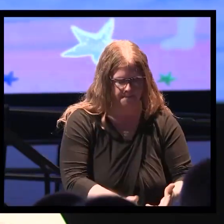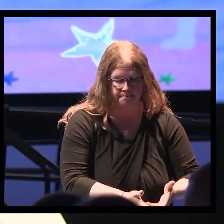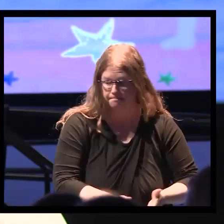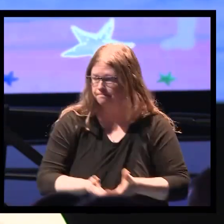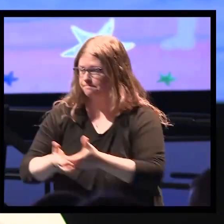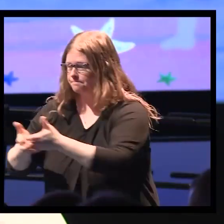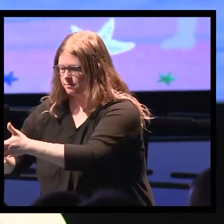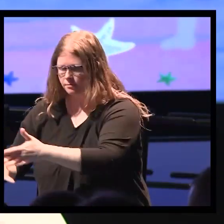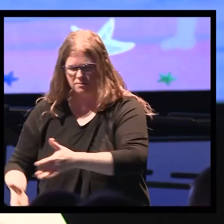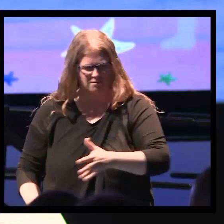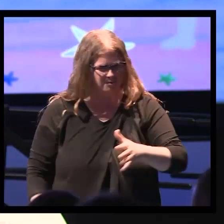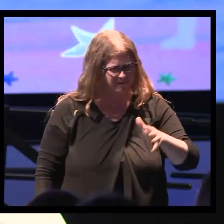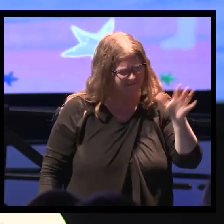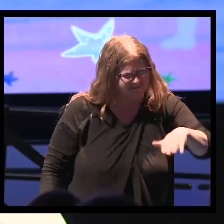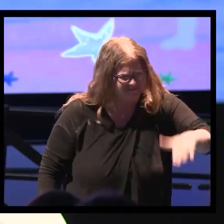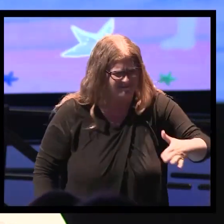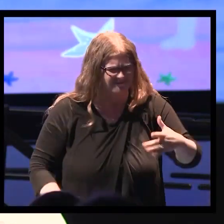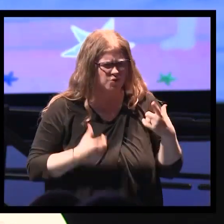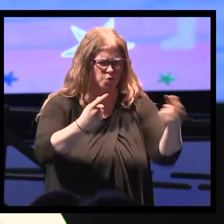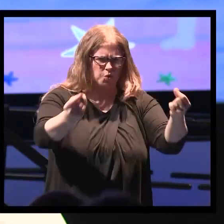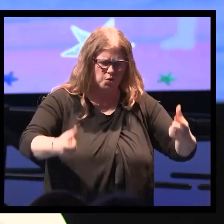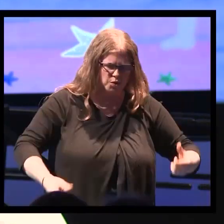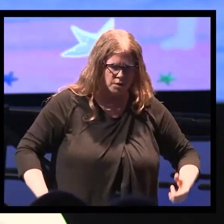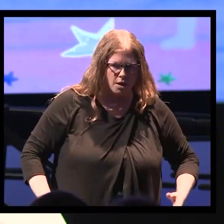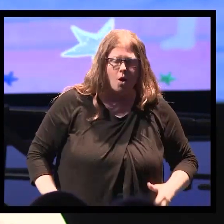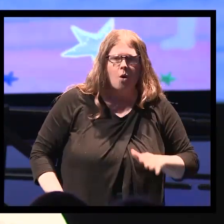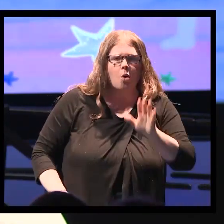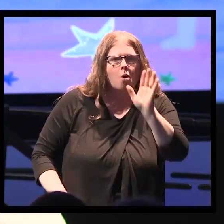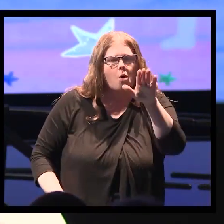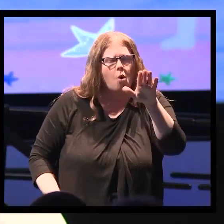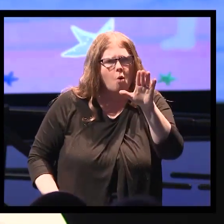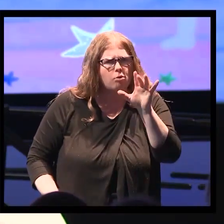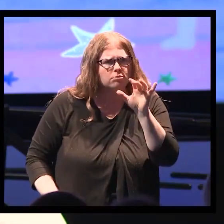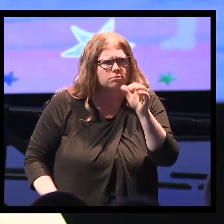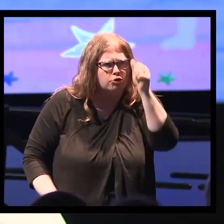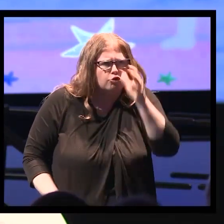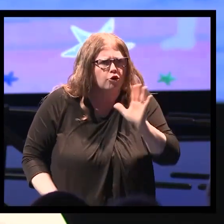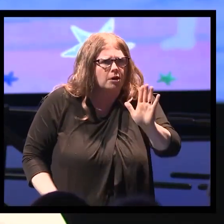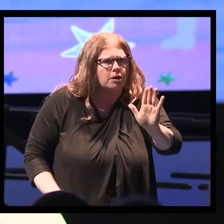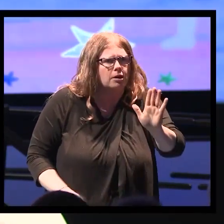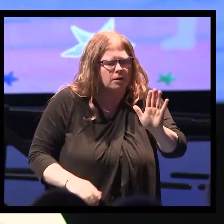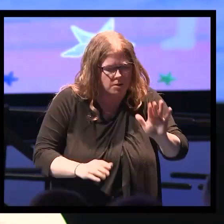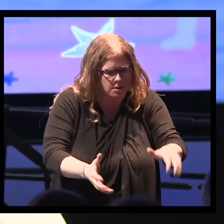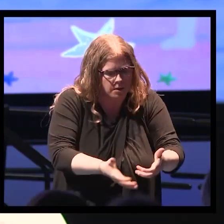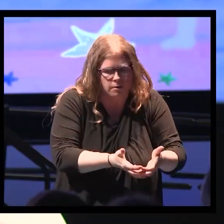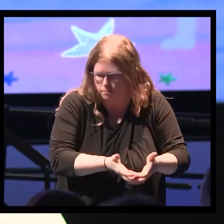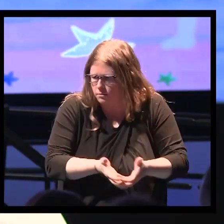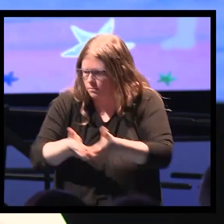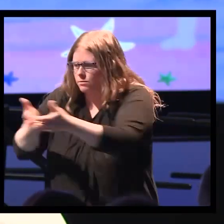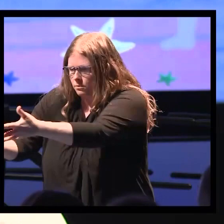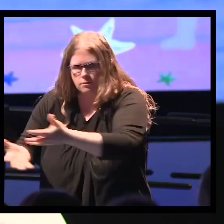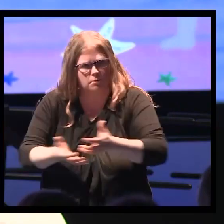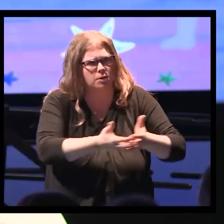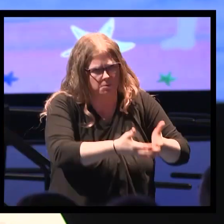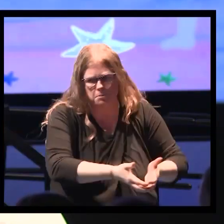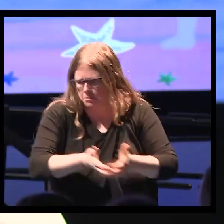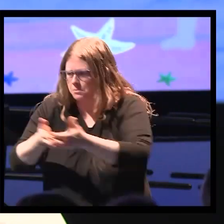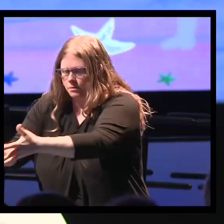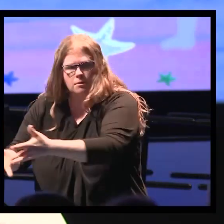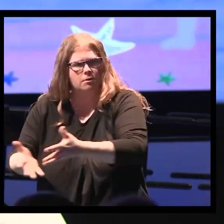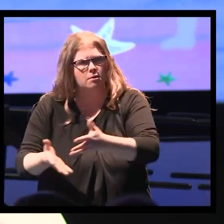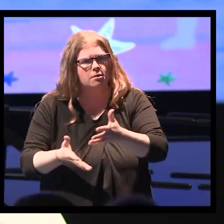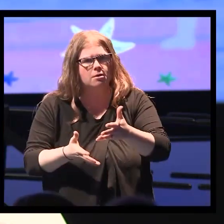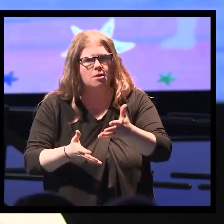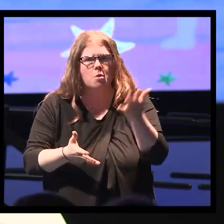child, son what are you doing? The boy said, sir I'm trying to throw these starfish back into the water before the